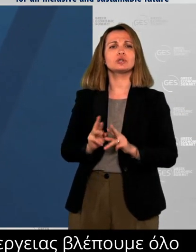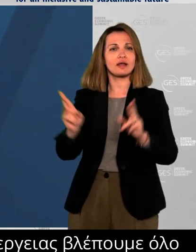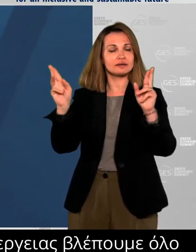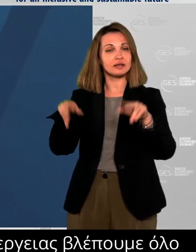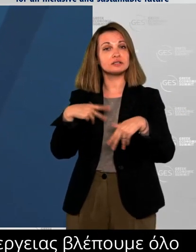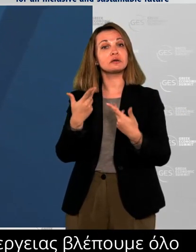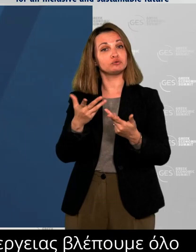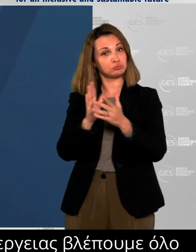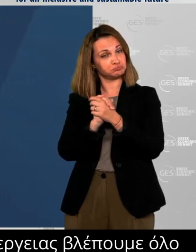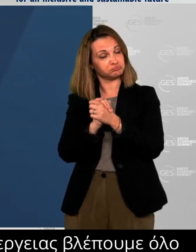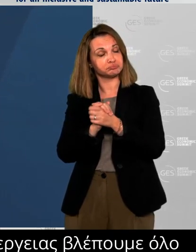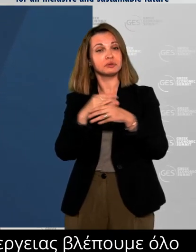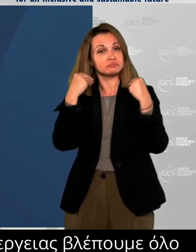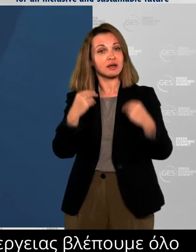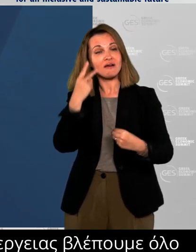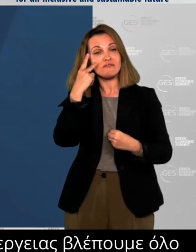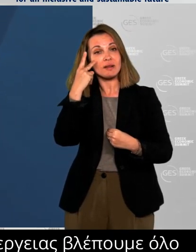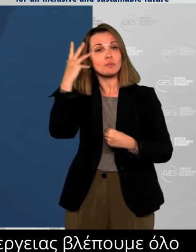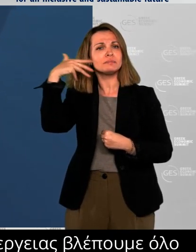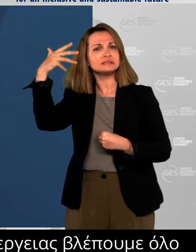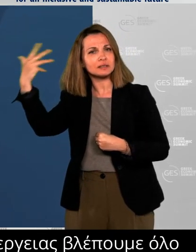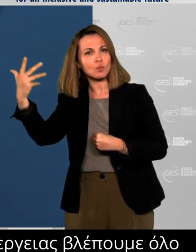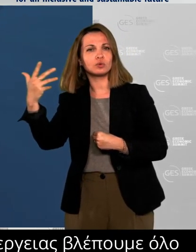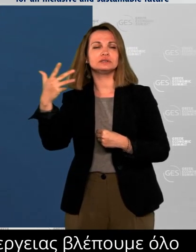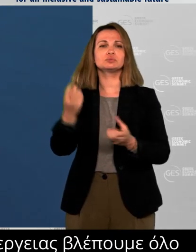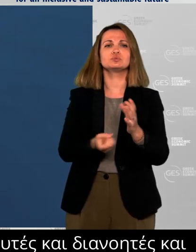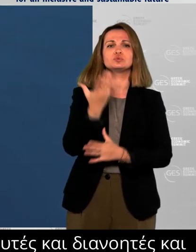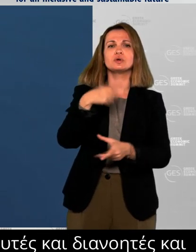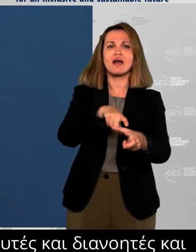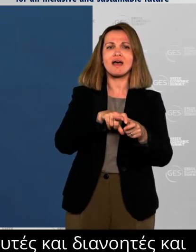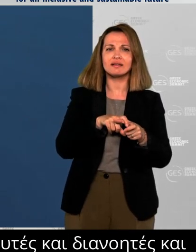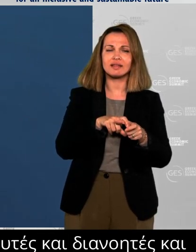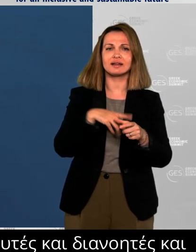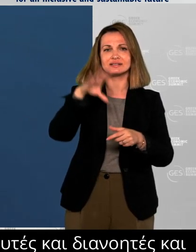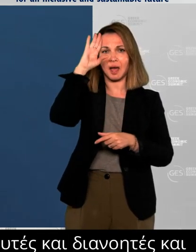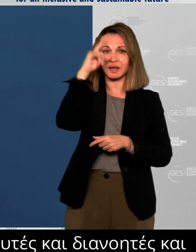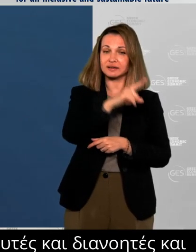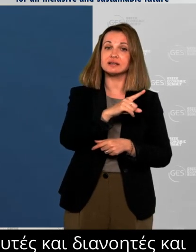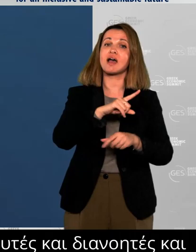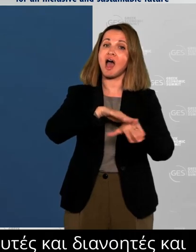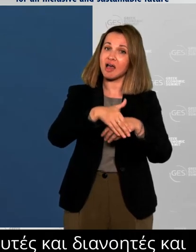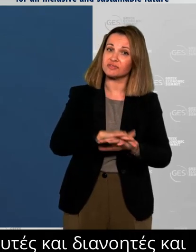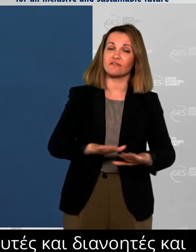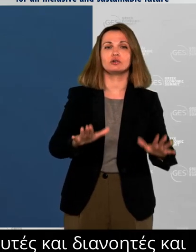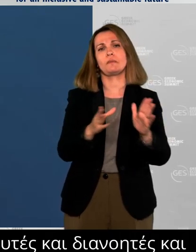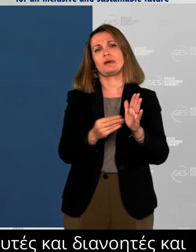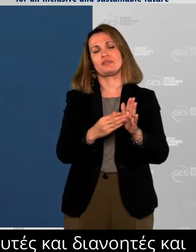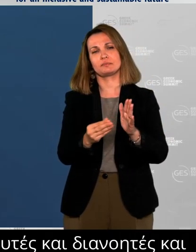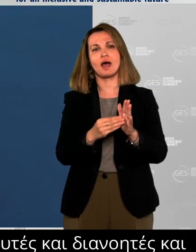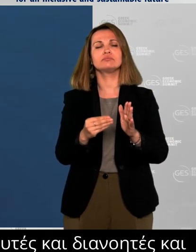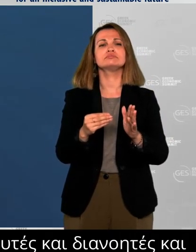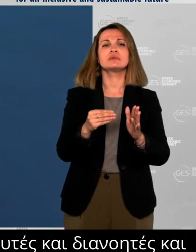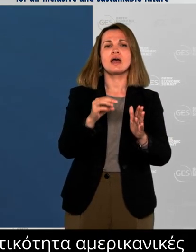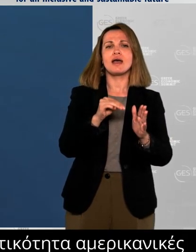solutions, smart technologies and e-mobility. American companies like Amoresco, GE, 547 Energy,